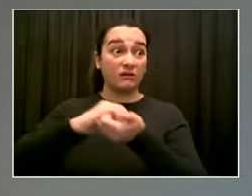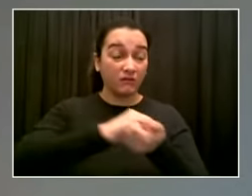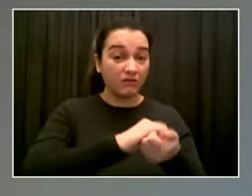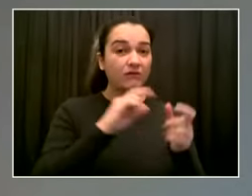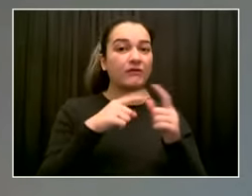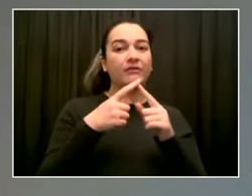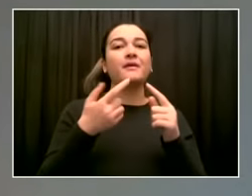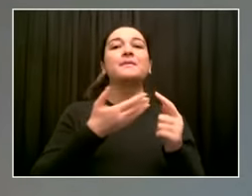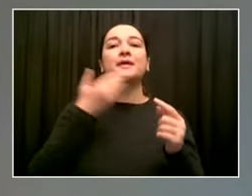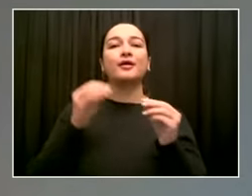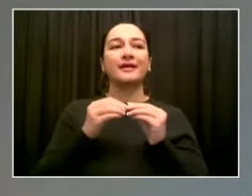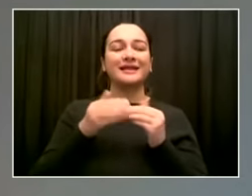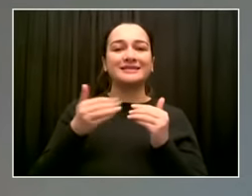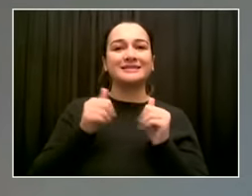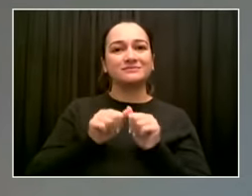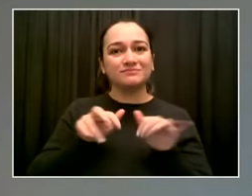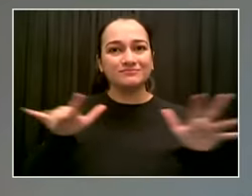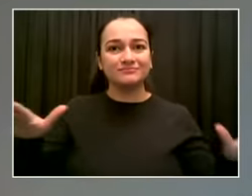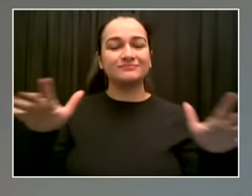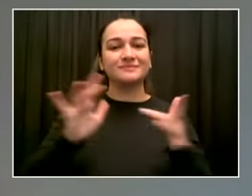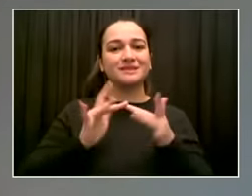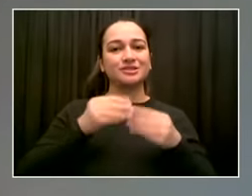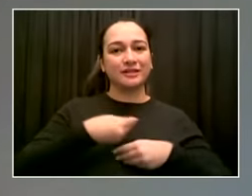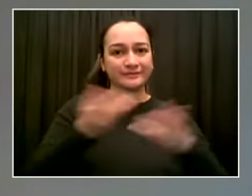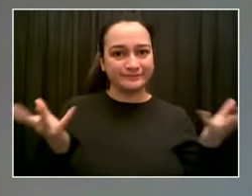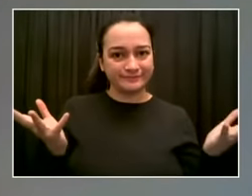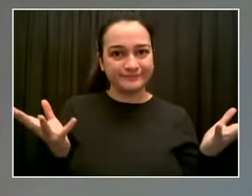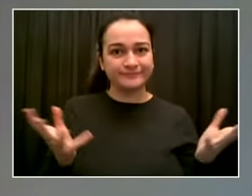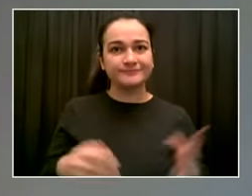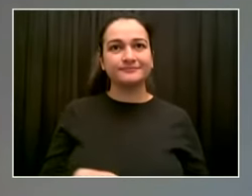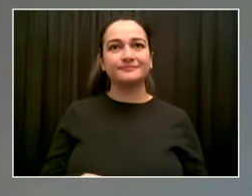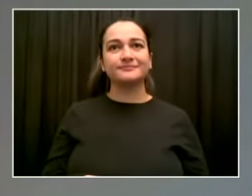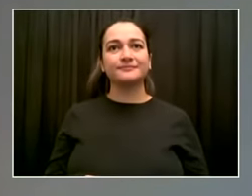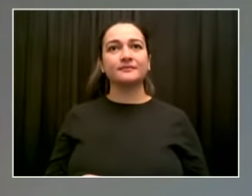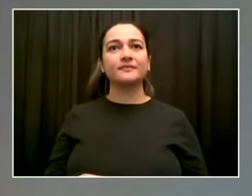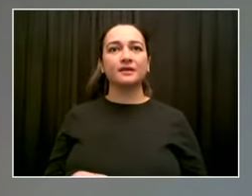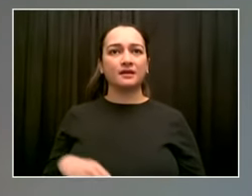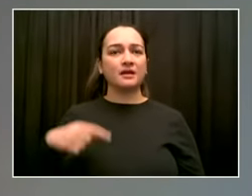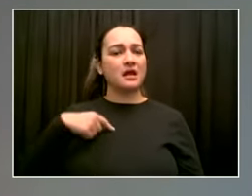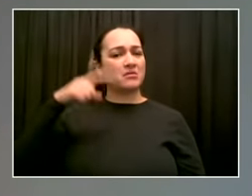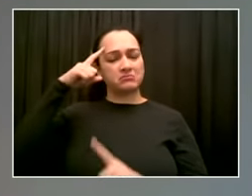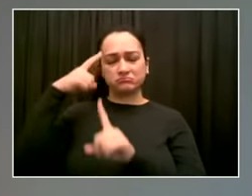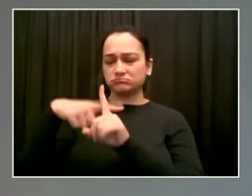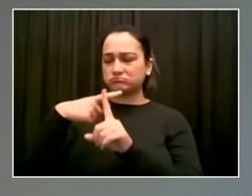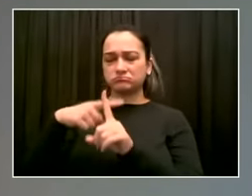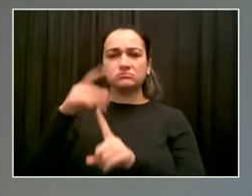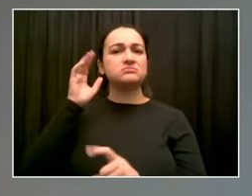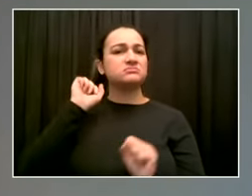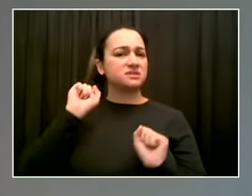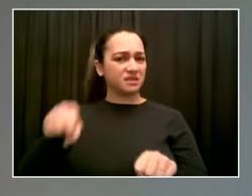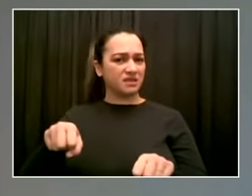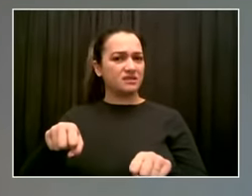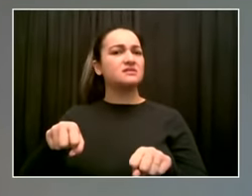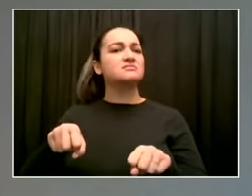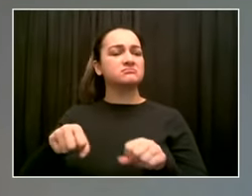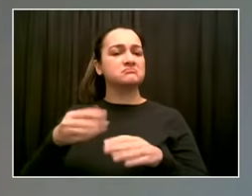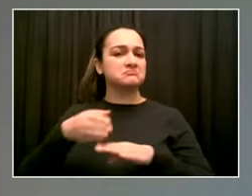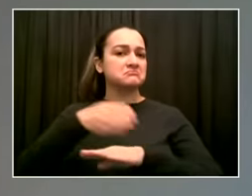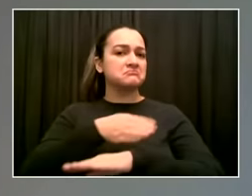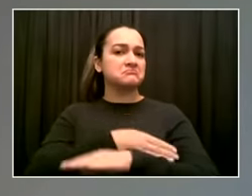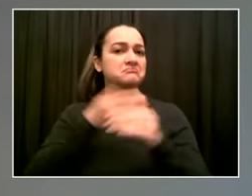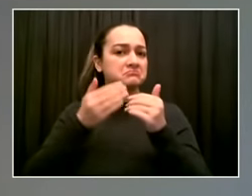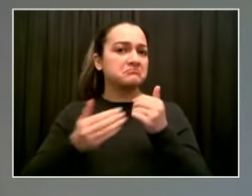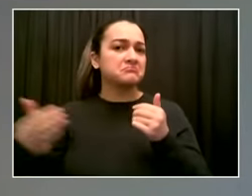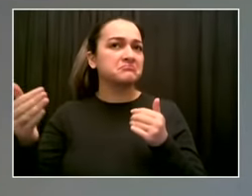city in real time. And we are confident we can make a great deal of progress before this administration leaves at the end of the year.